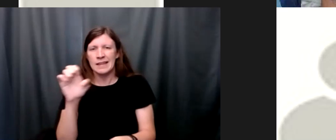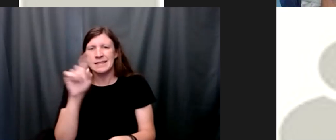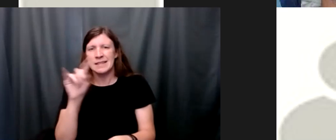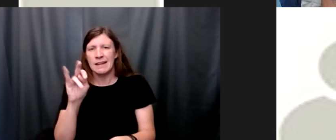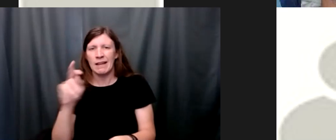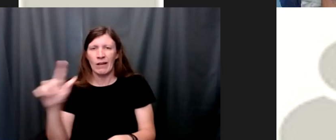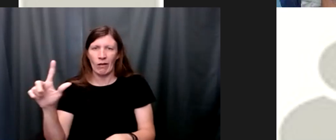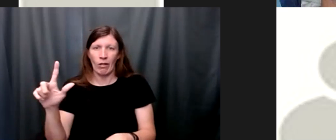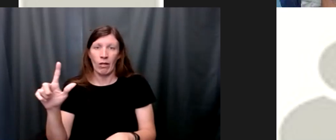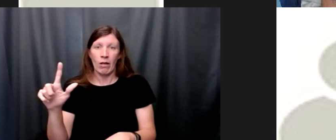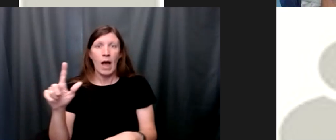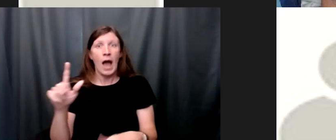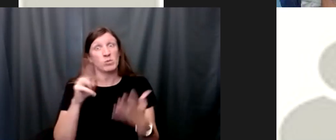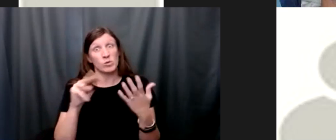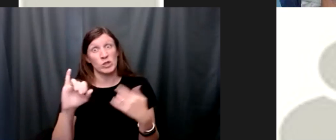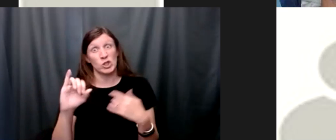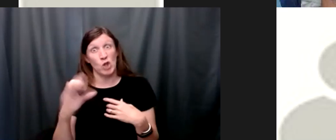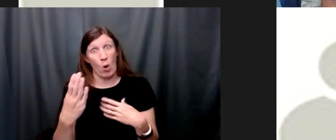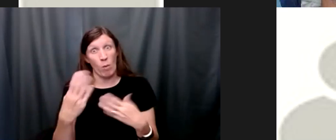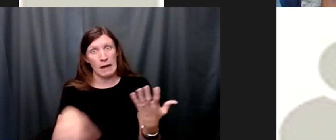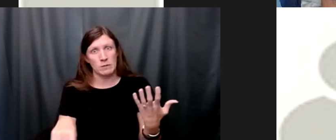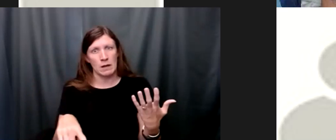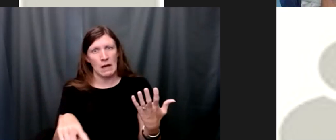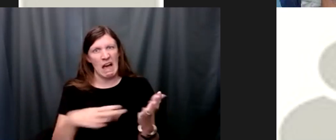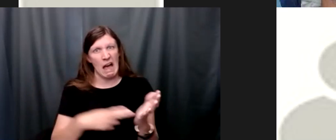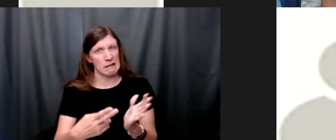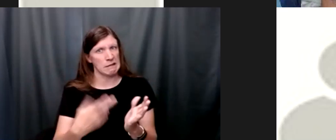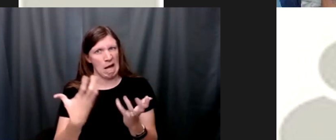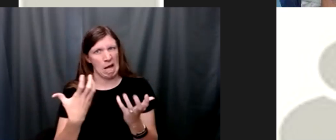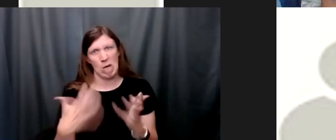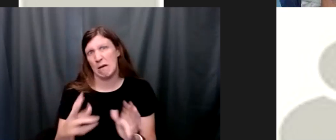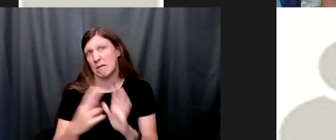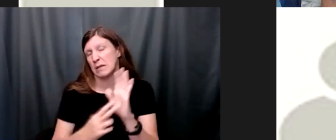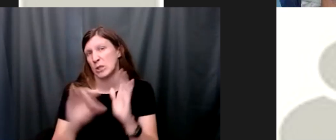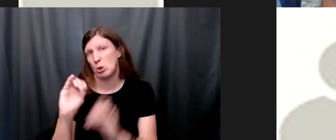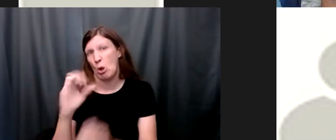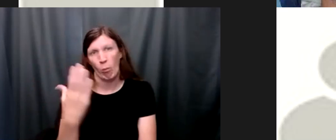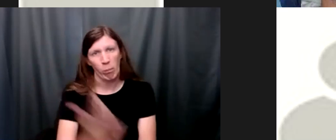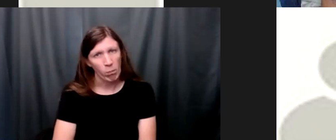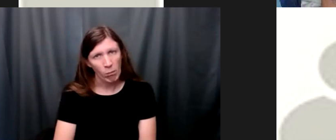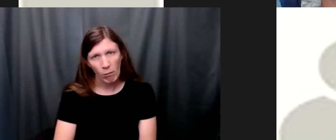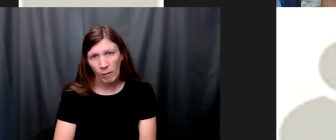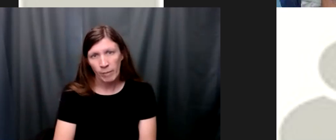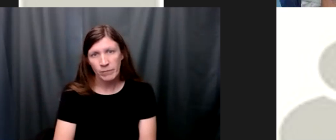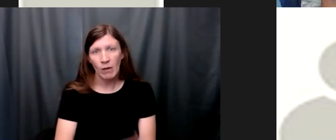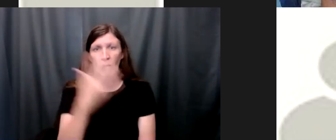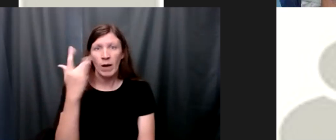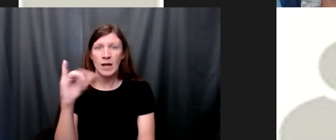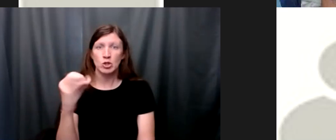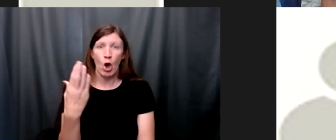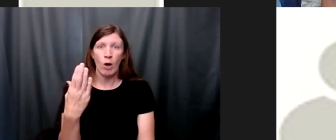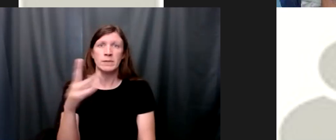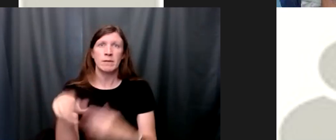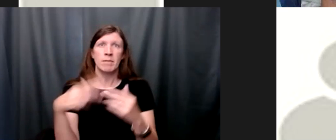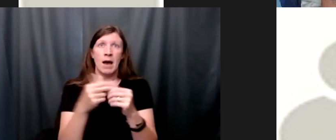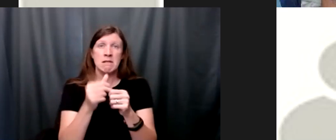to read and it's the book of job and honestly i didn't want to read the book of job it's about the suffering of